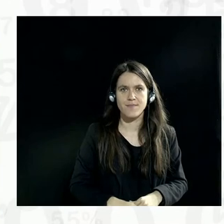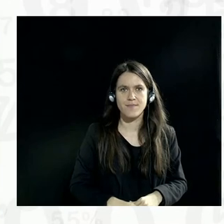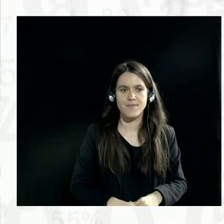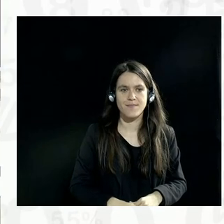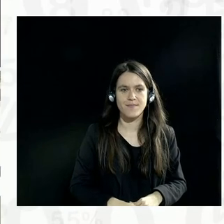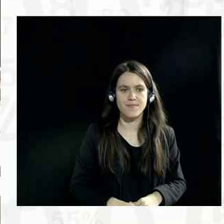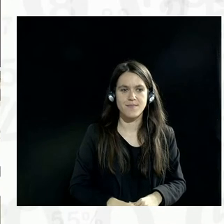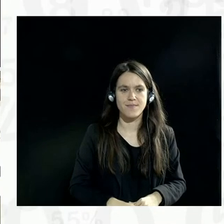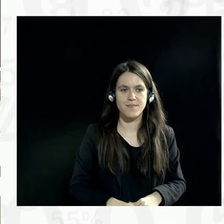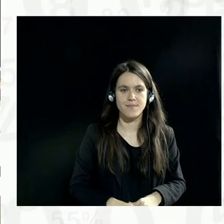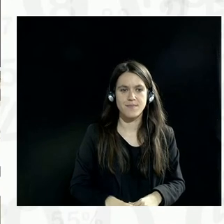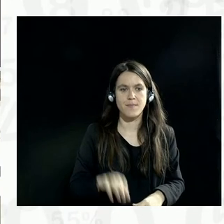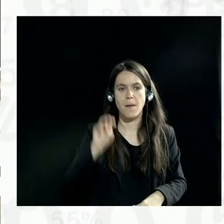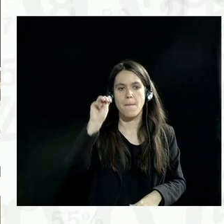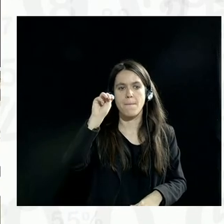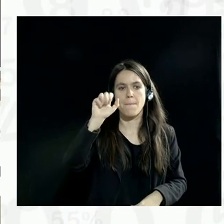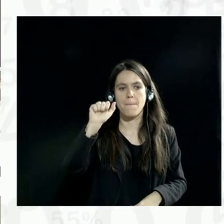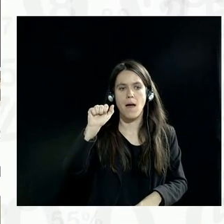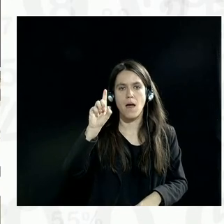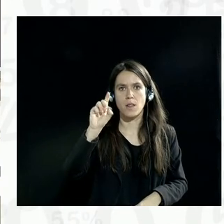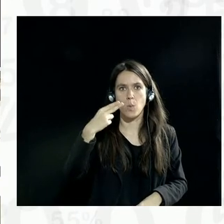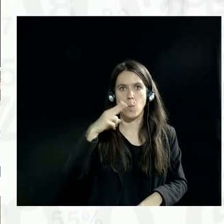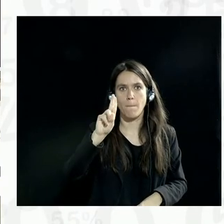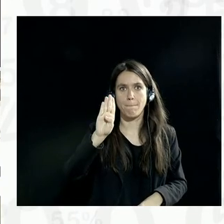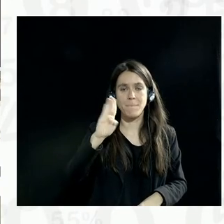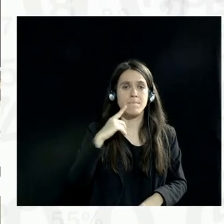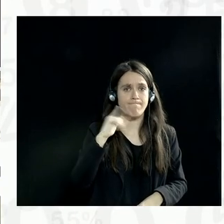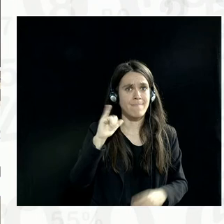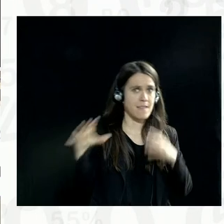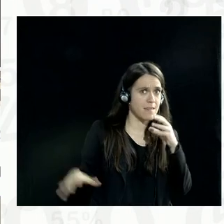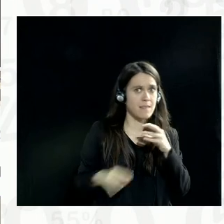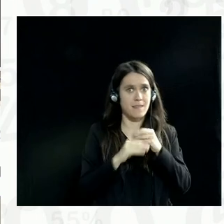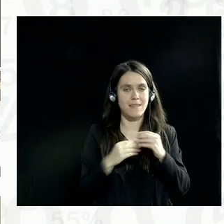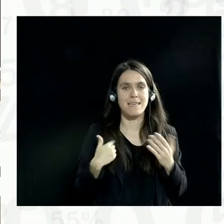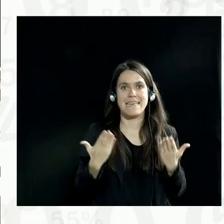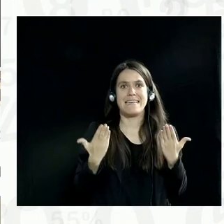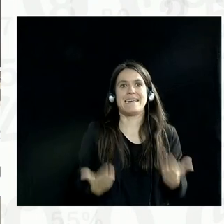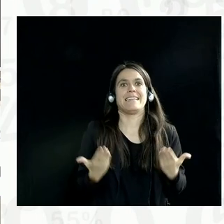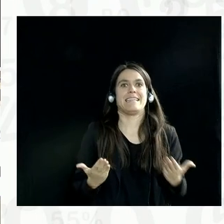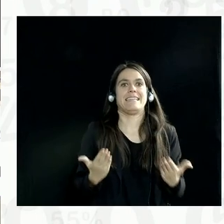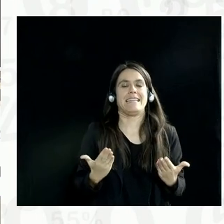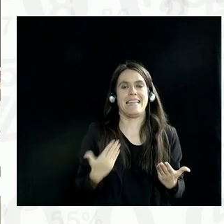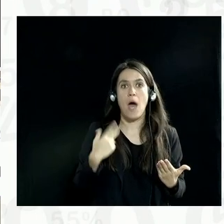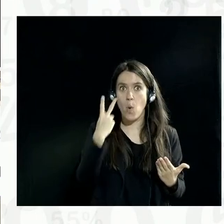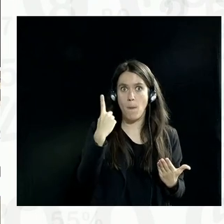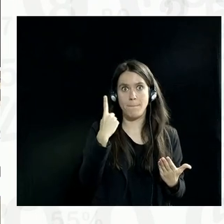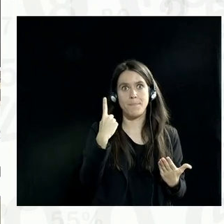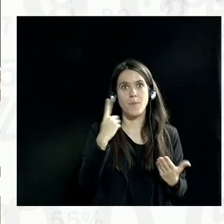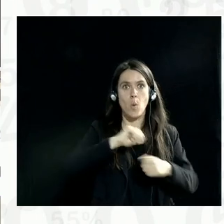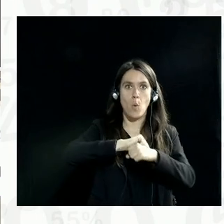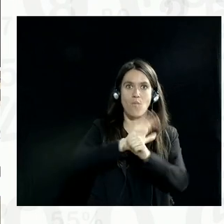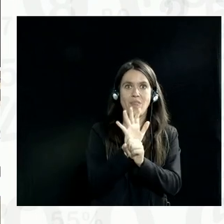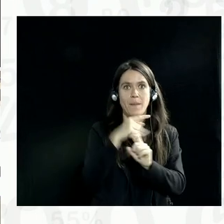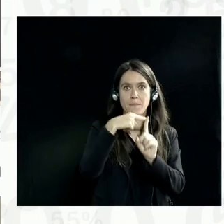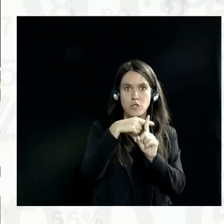I just want to add that, you know, right now, one positive aspect of COVID is